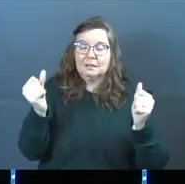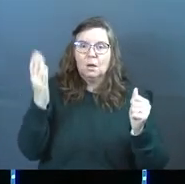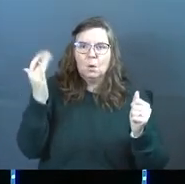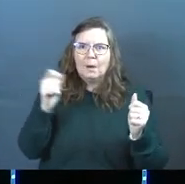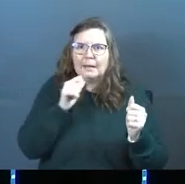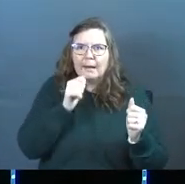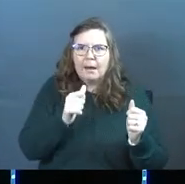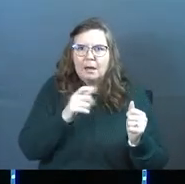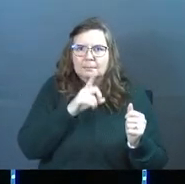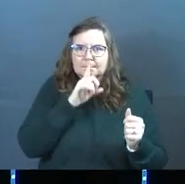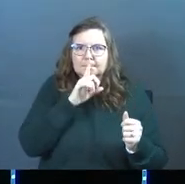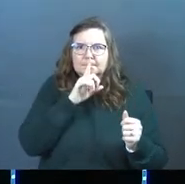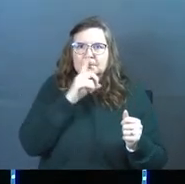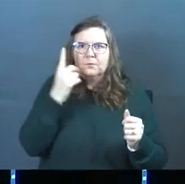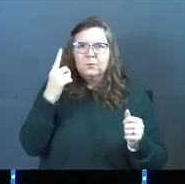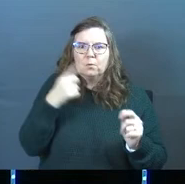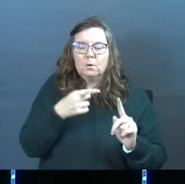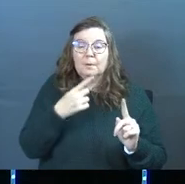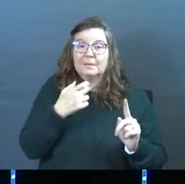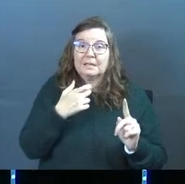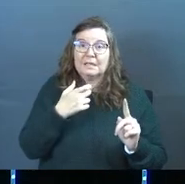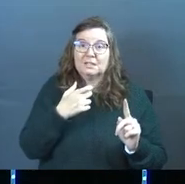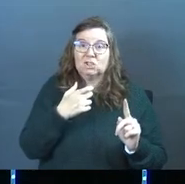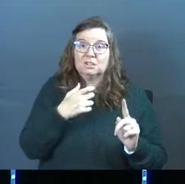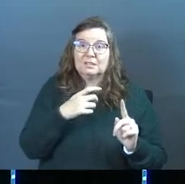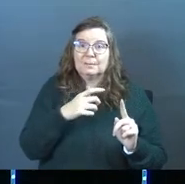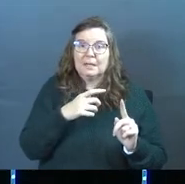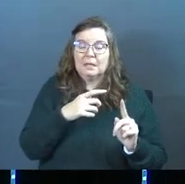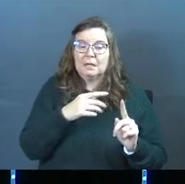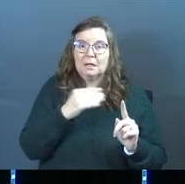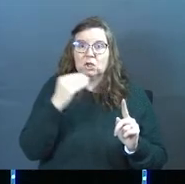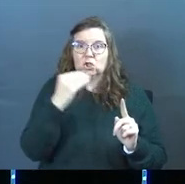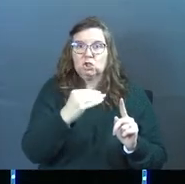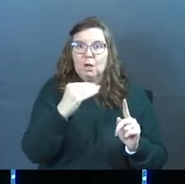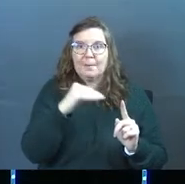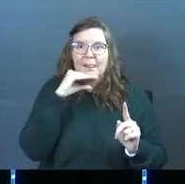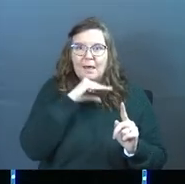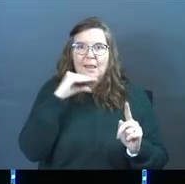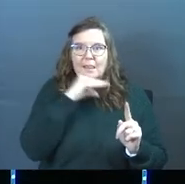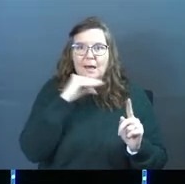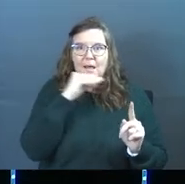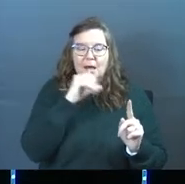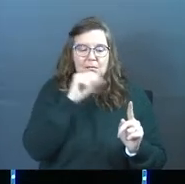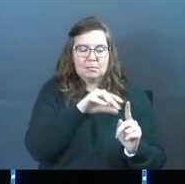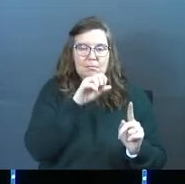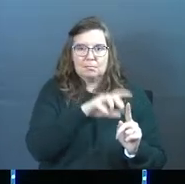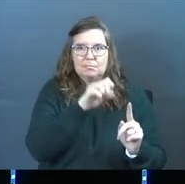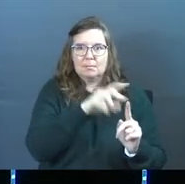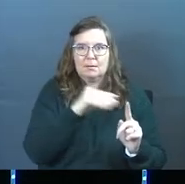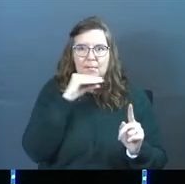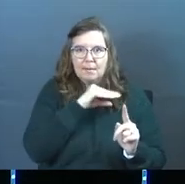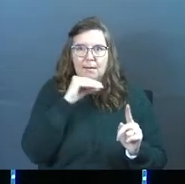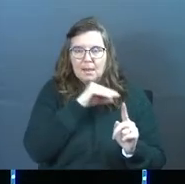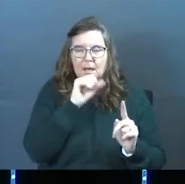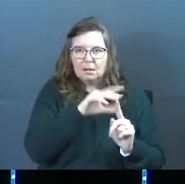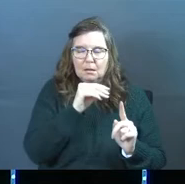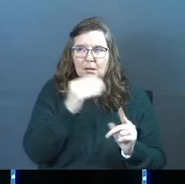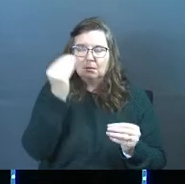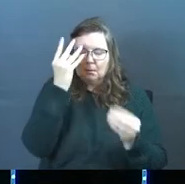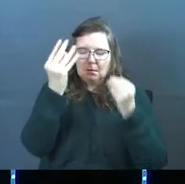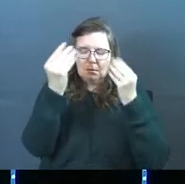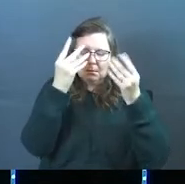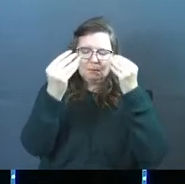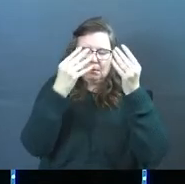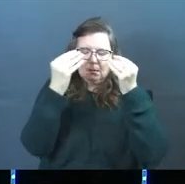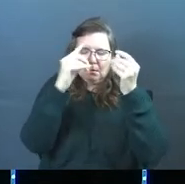Why doesn't she do it? Because she's been conditioned by lies. She's been conditioned by